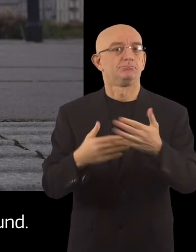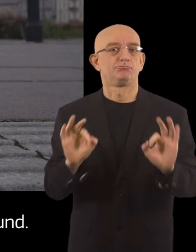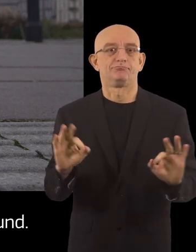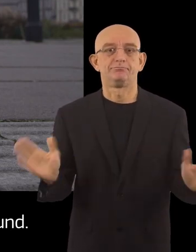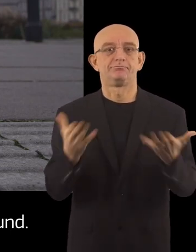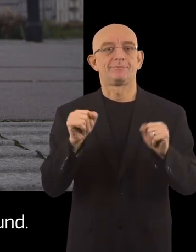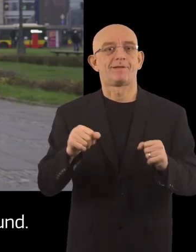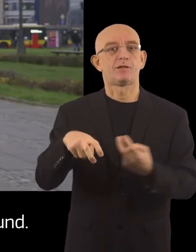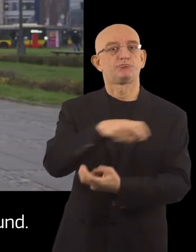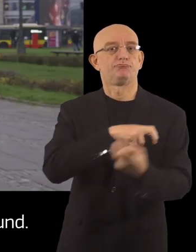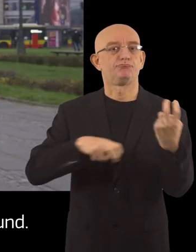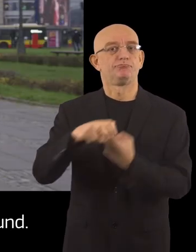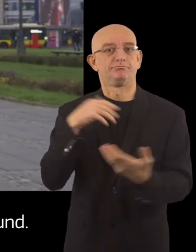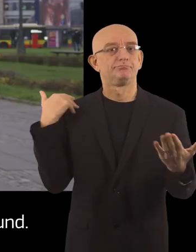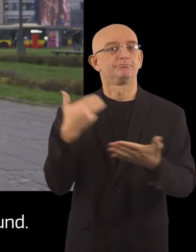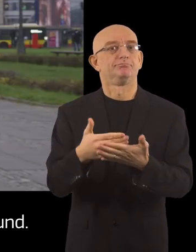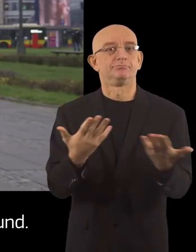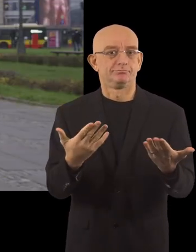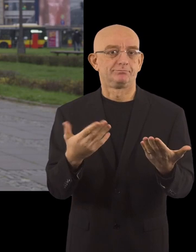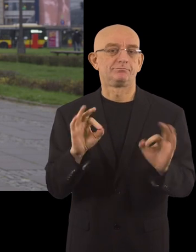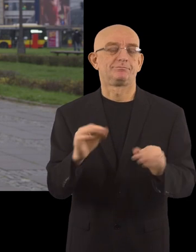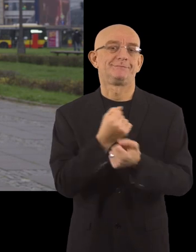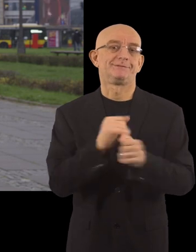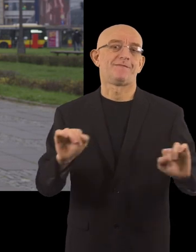it is much easier for us to move around, and it is safer.